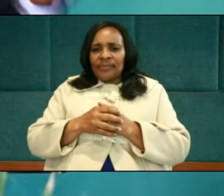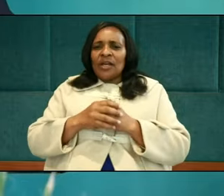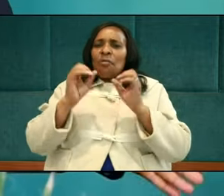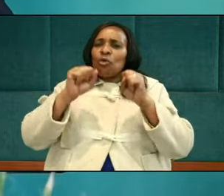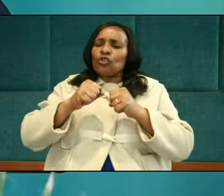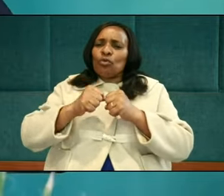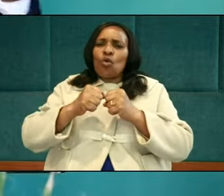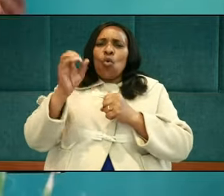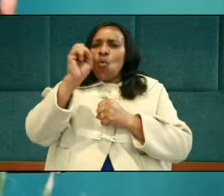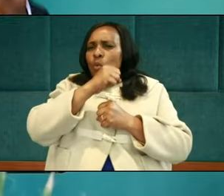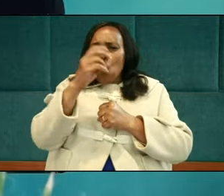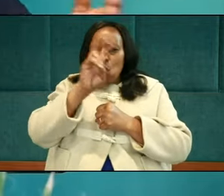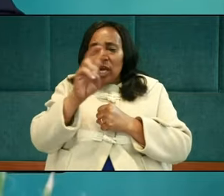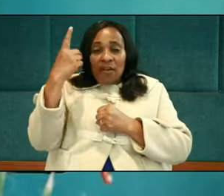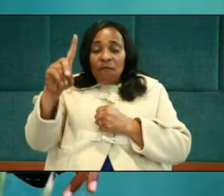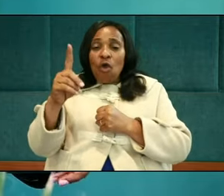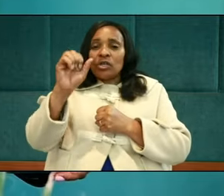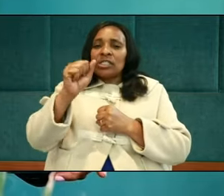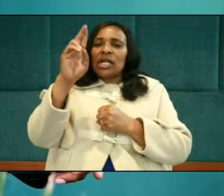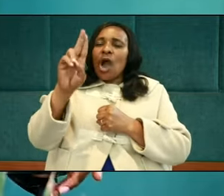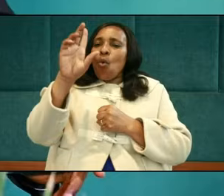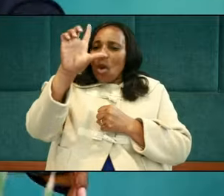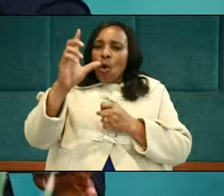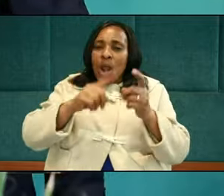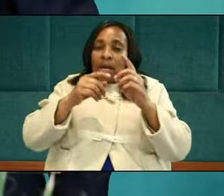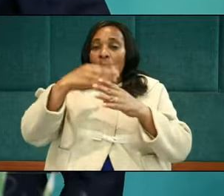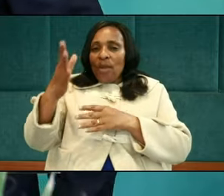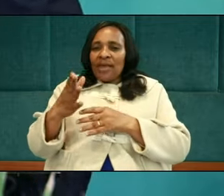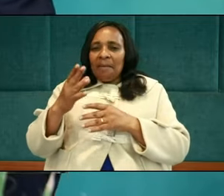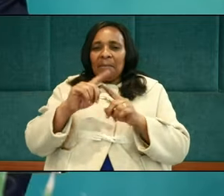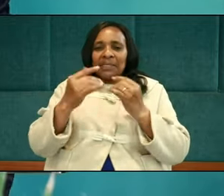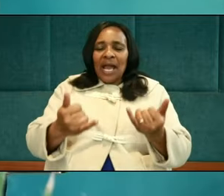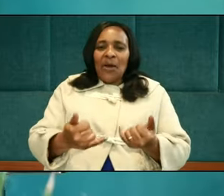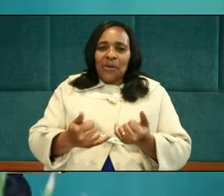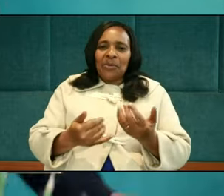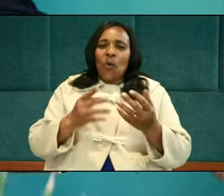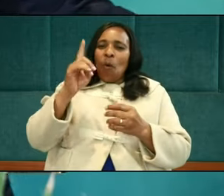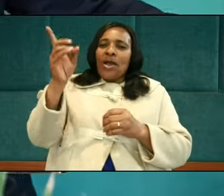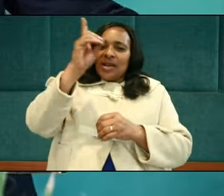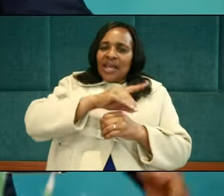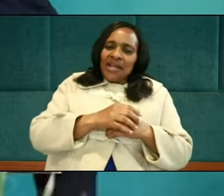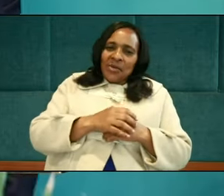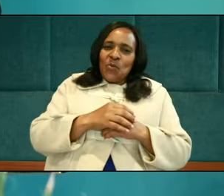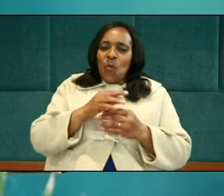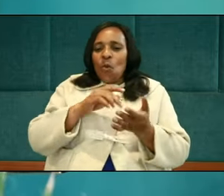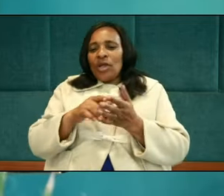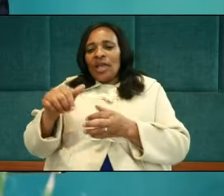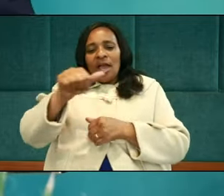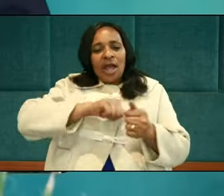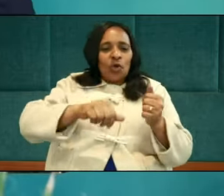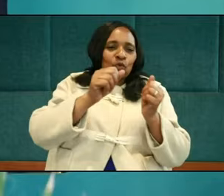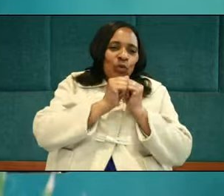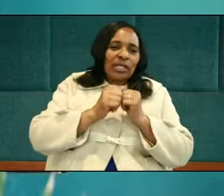running from Saul, who sought to kill him. And guess what? One day, as David is walking around with his men,